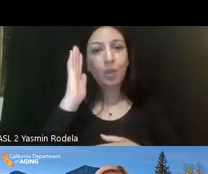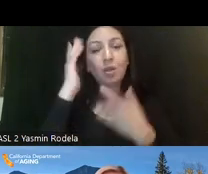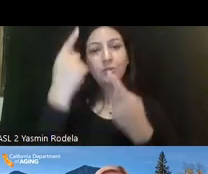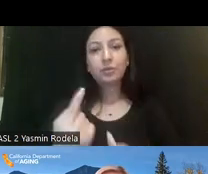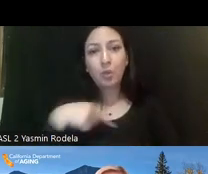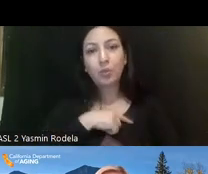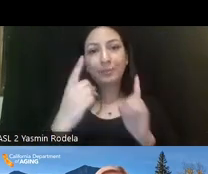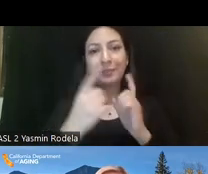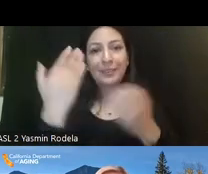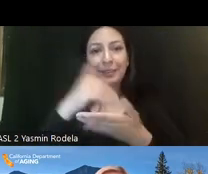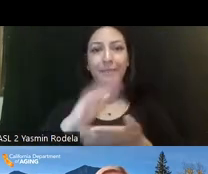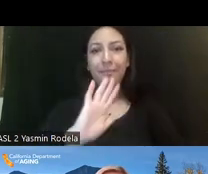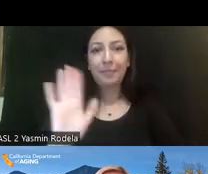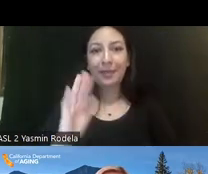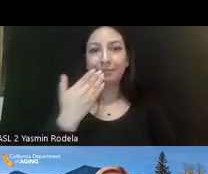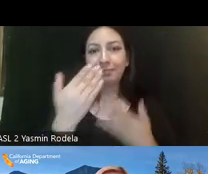Bye-bye. Bye